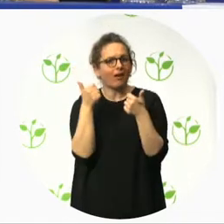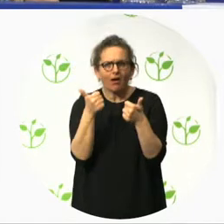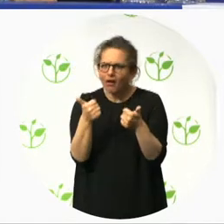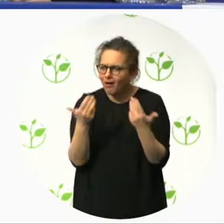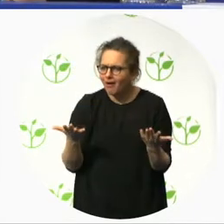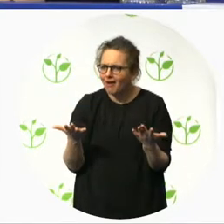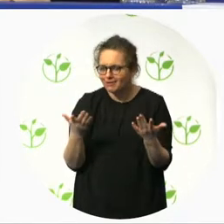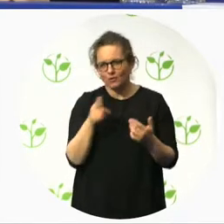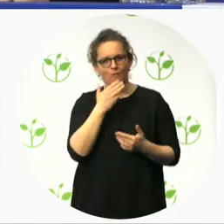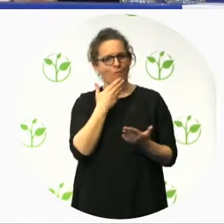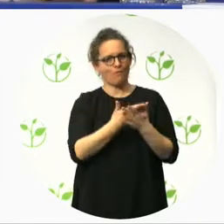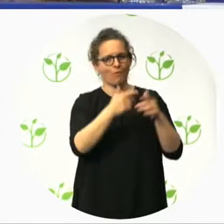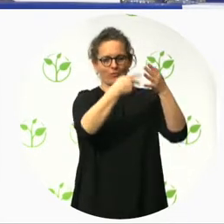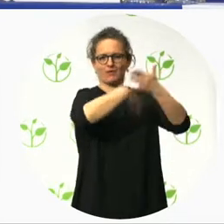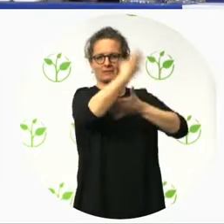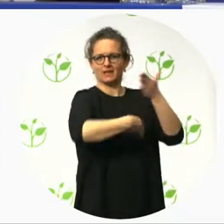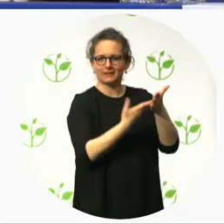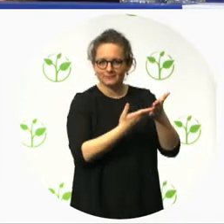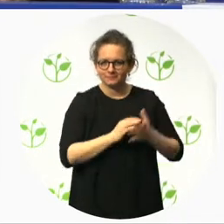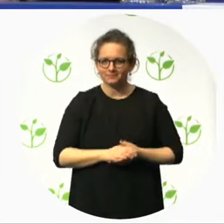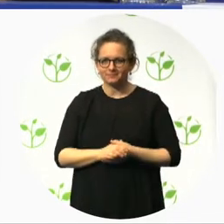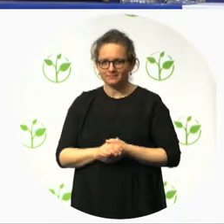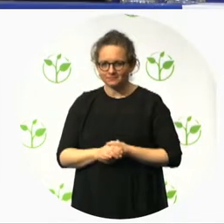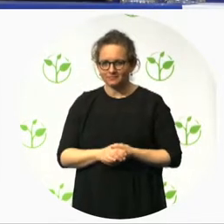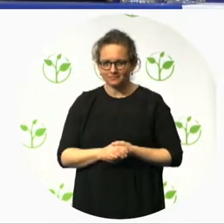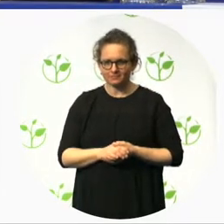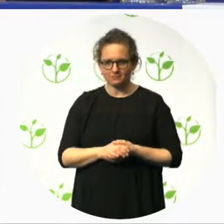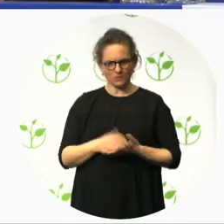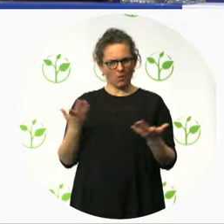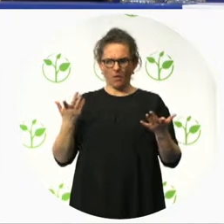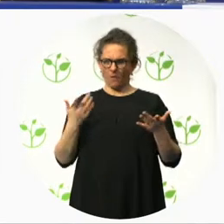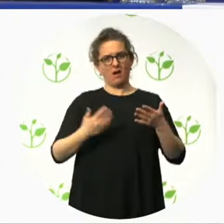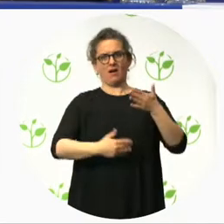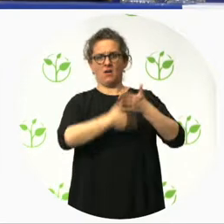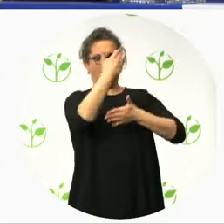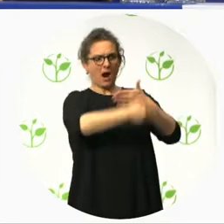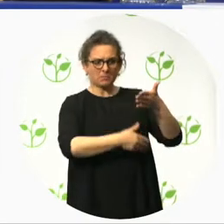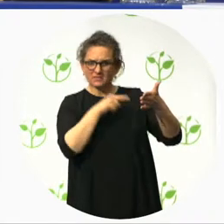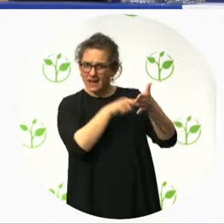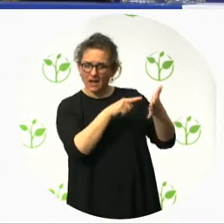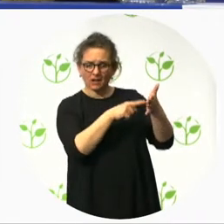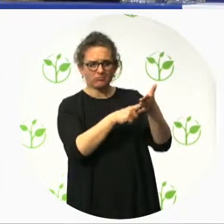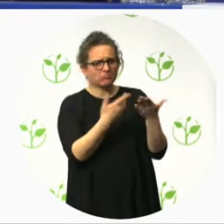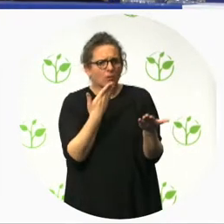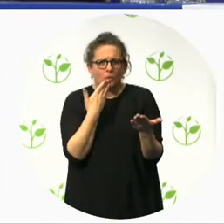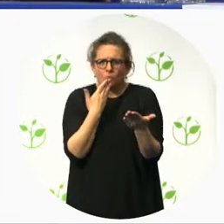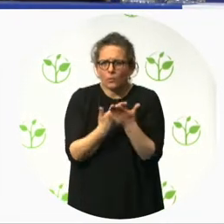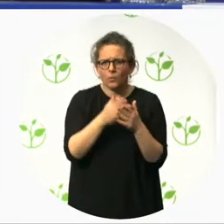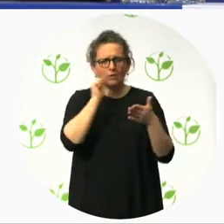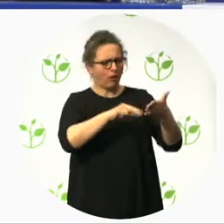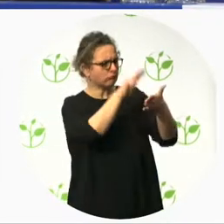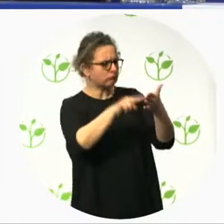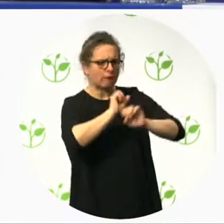that it is useful. Yes, that's all of my presentation. If any